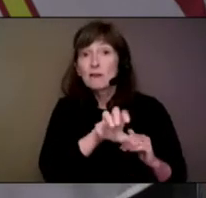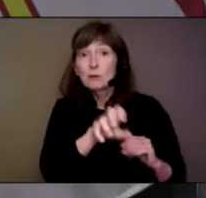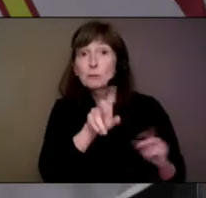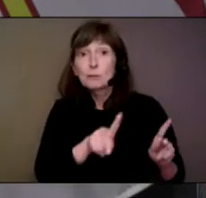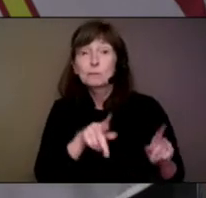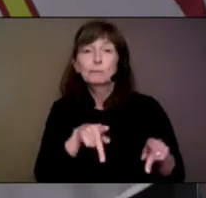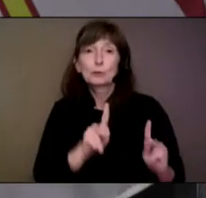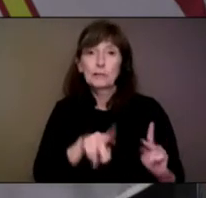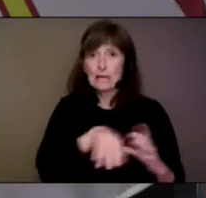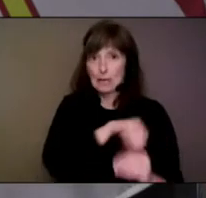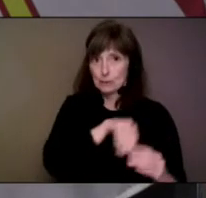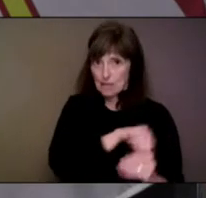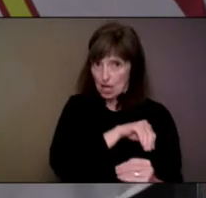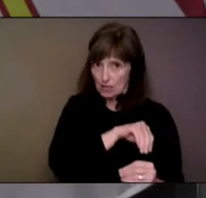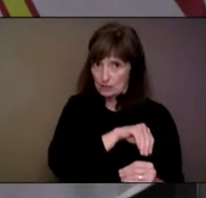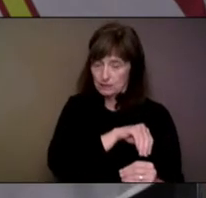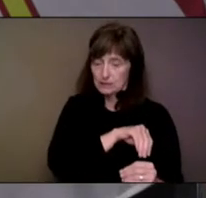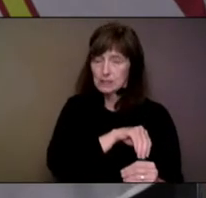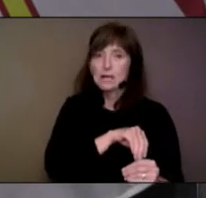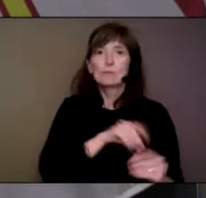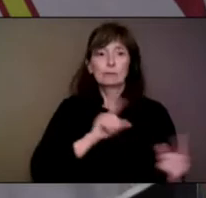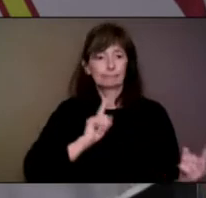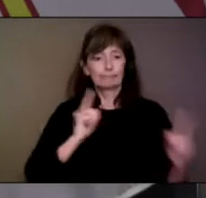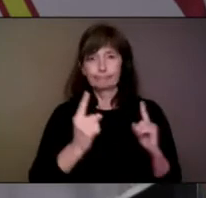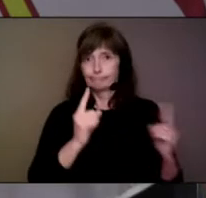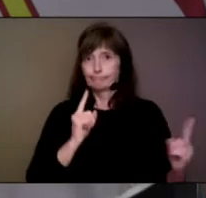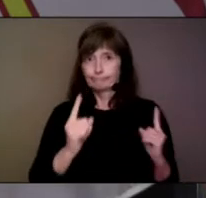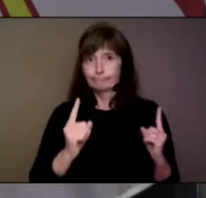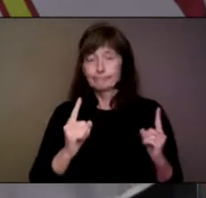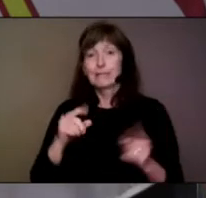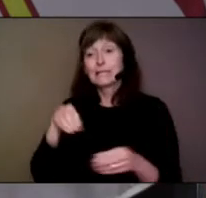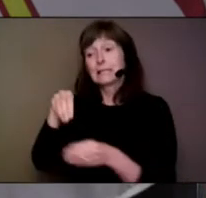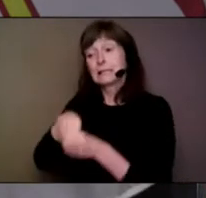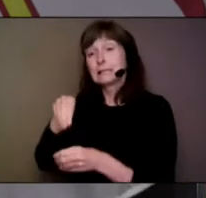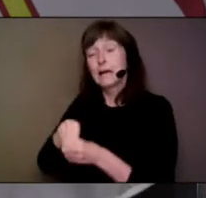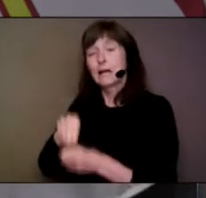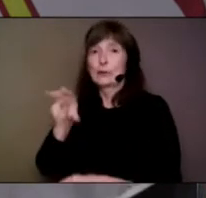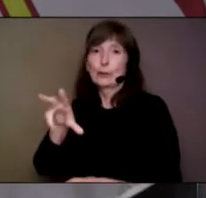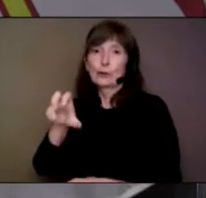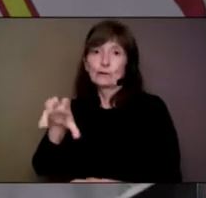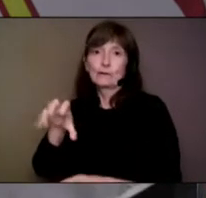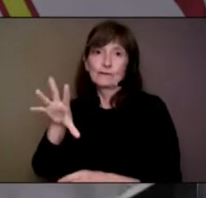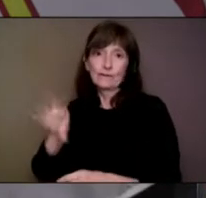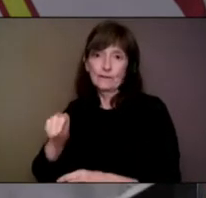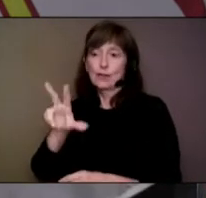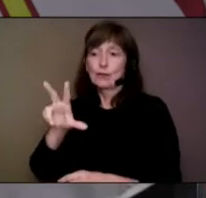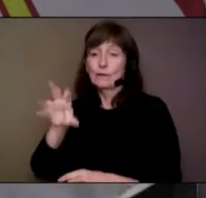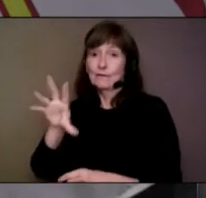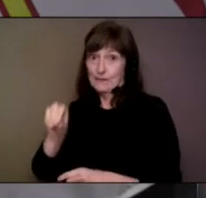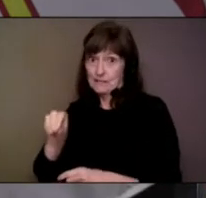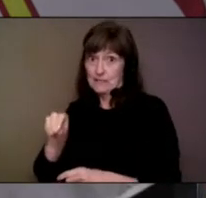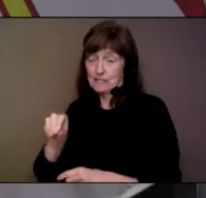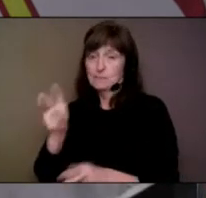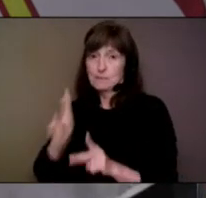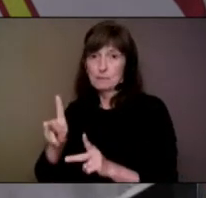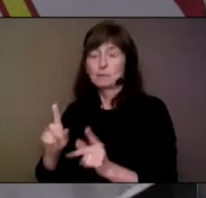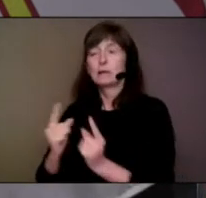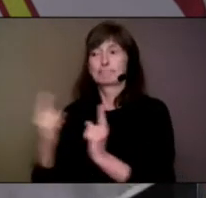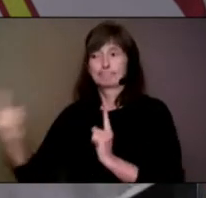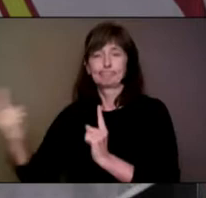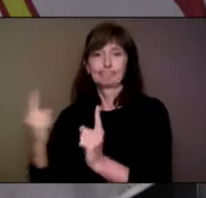outdoors with physical distancing, and 350 people will be permitted indoors as long as physical distancing can be maintained.